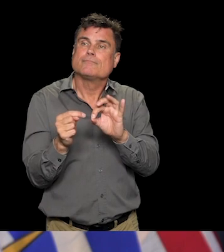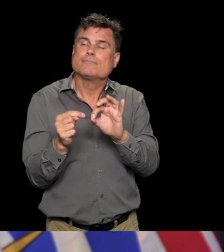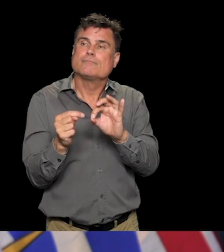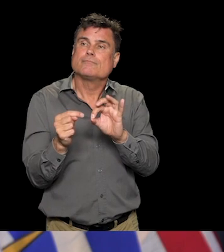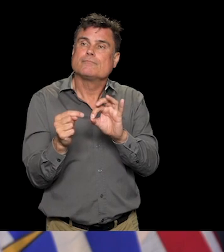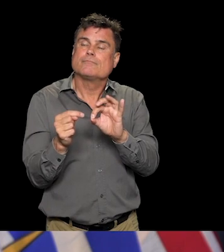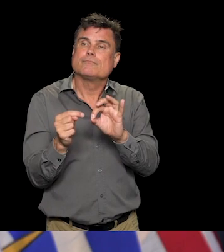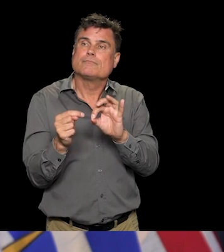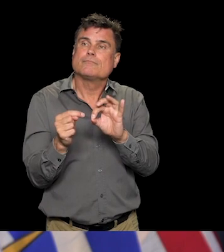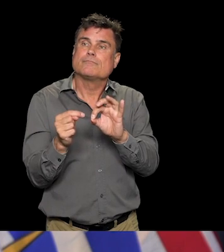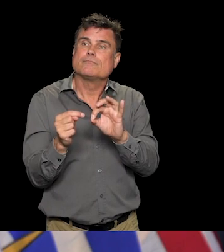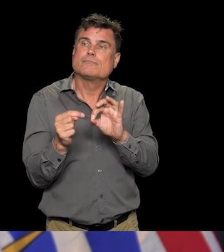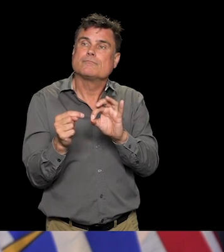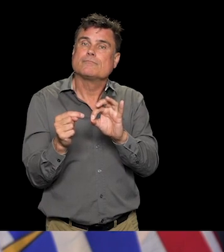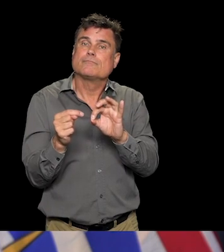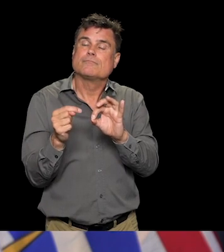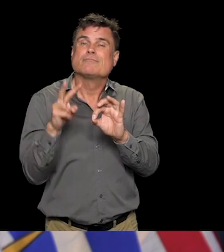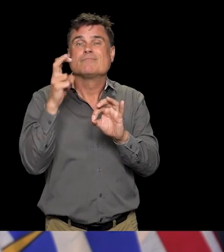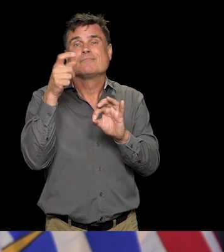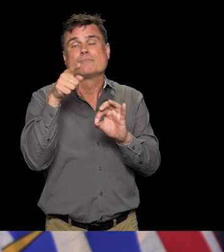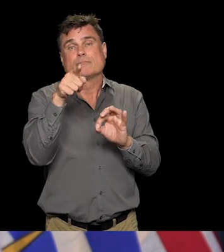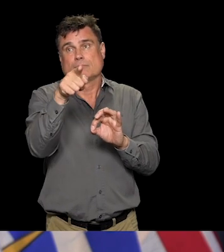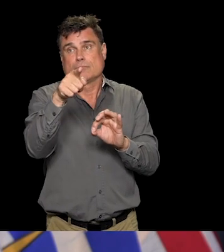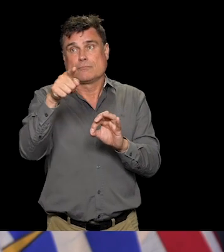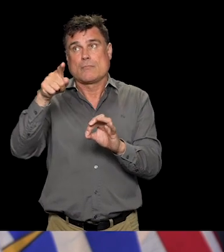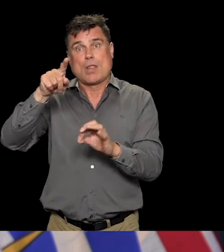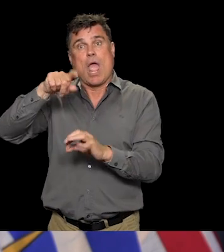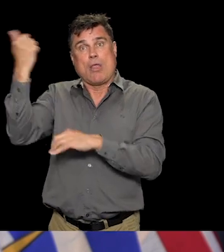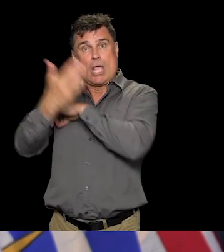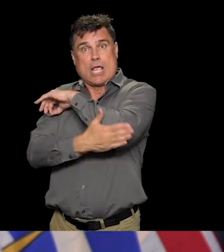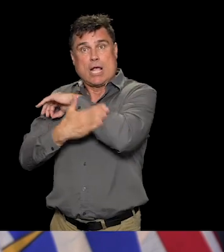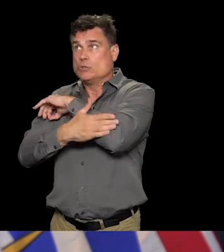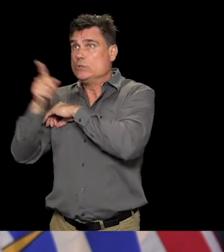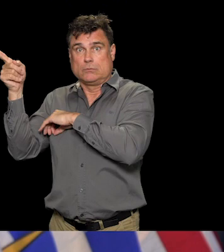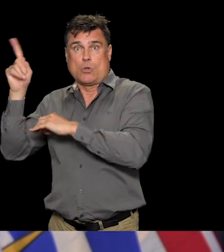film production but that has been under our direction.